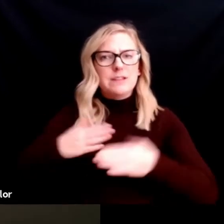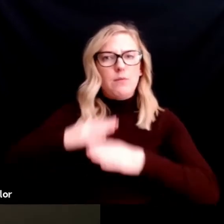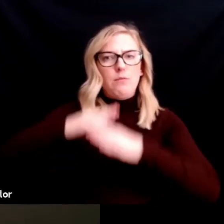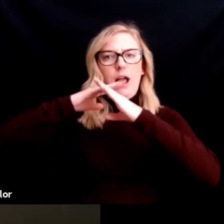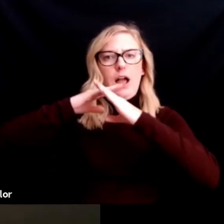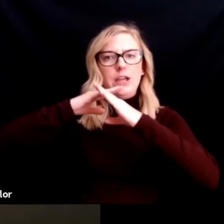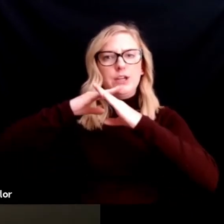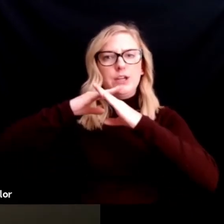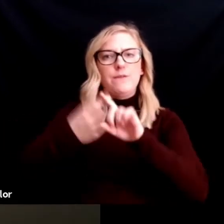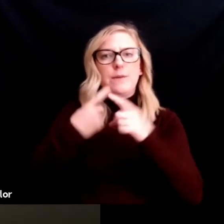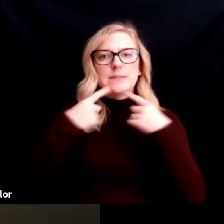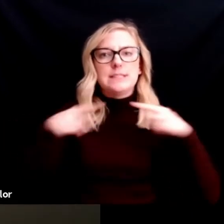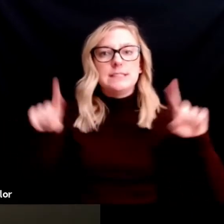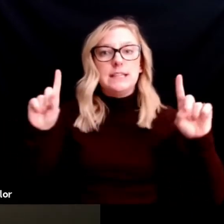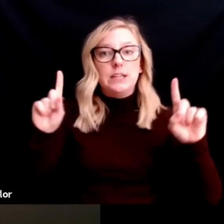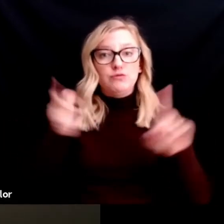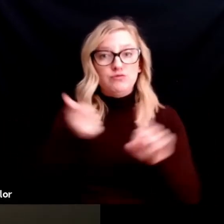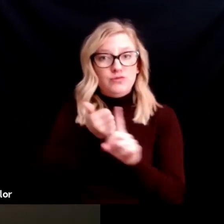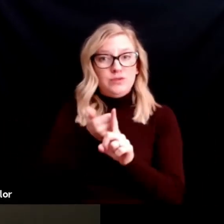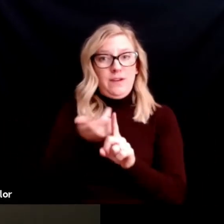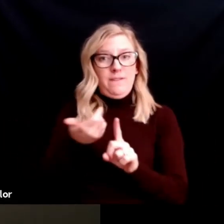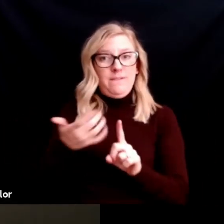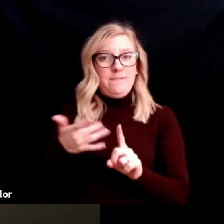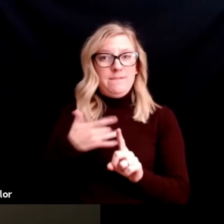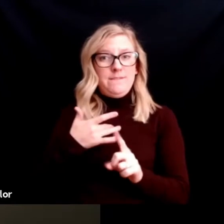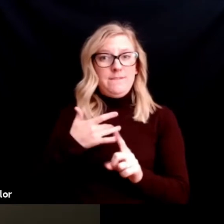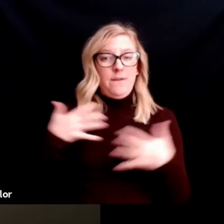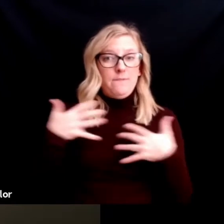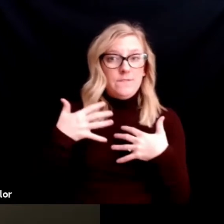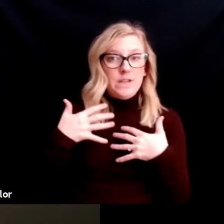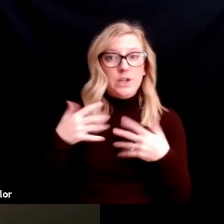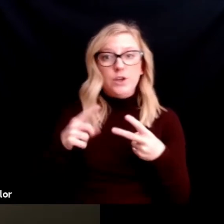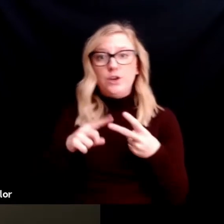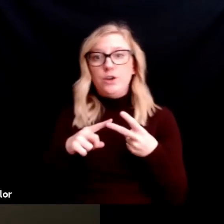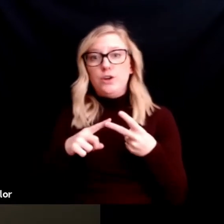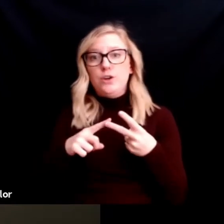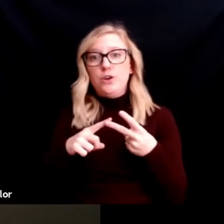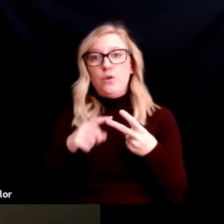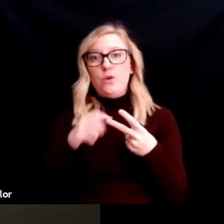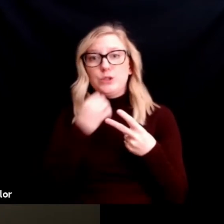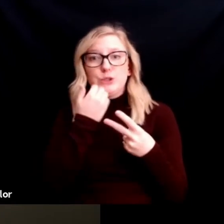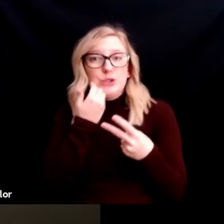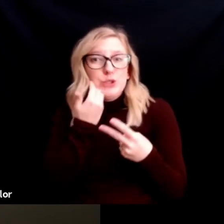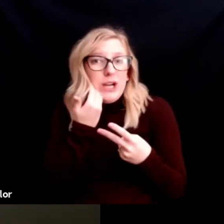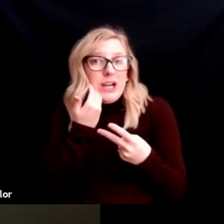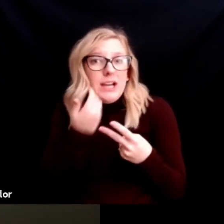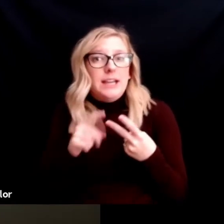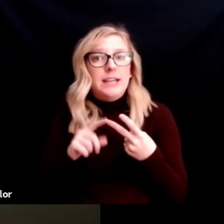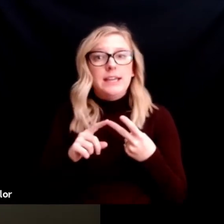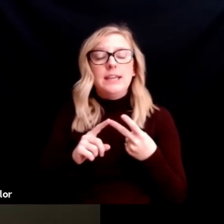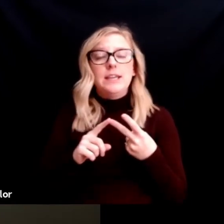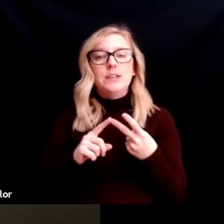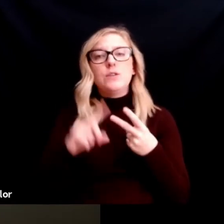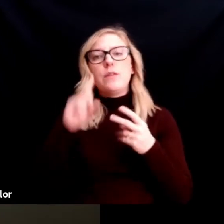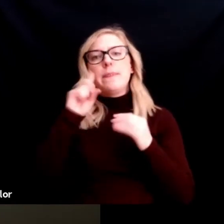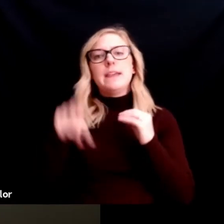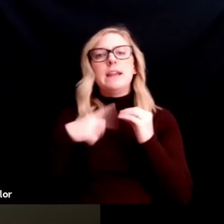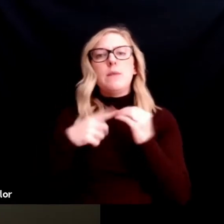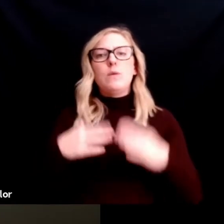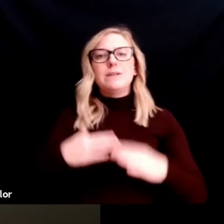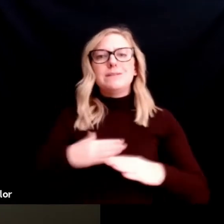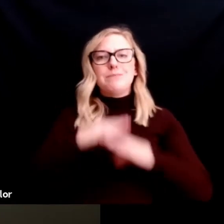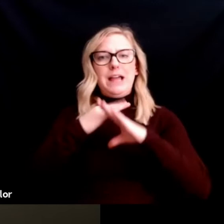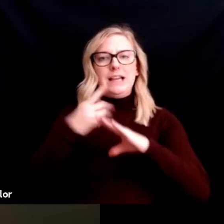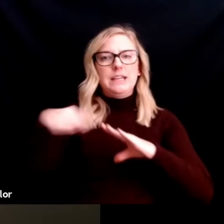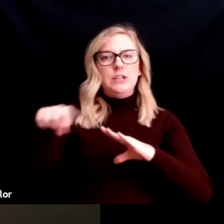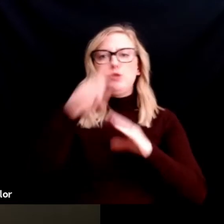do you have some fear? Do you feel shy? So, thinking about what's blocking you and then thinking about some strategies that